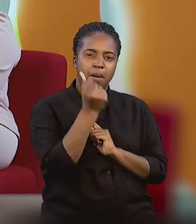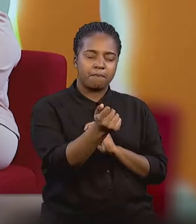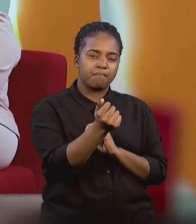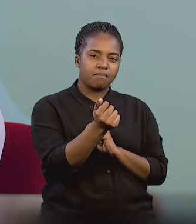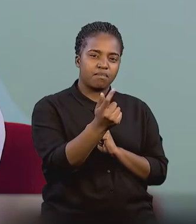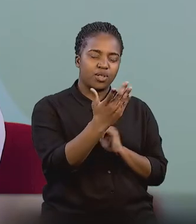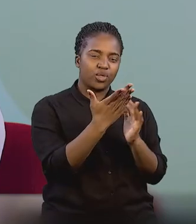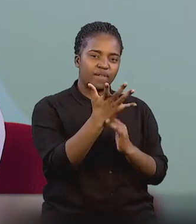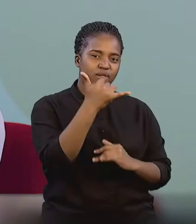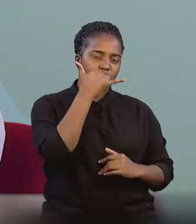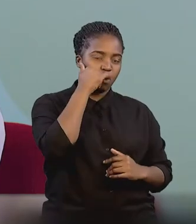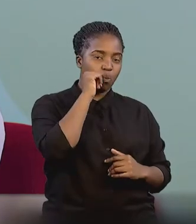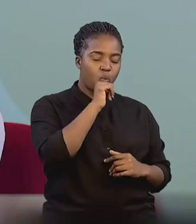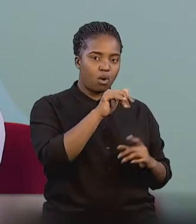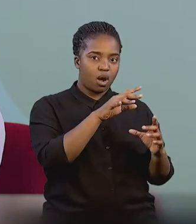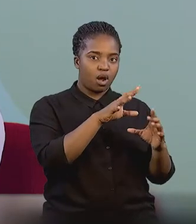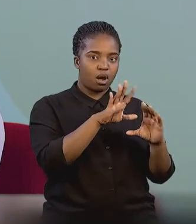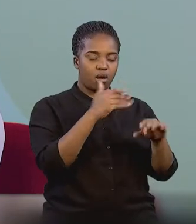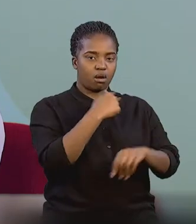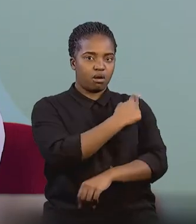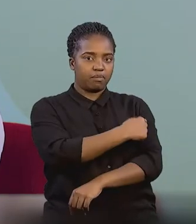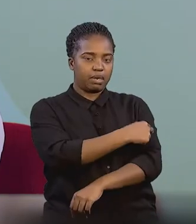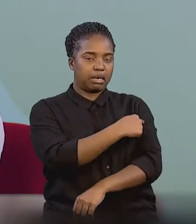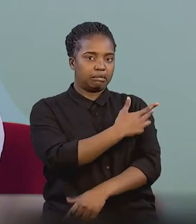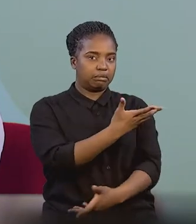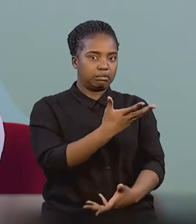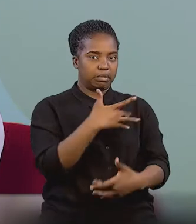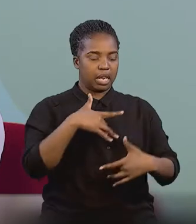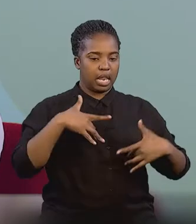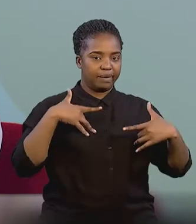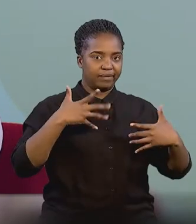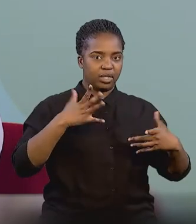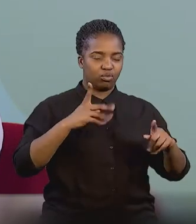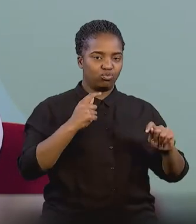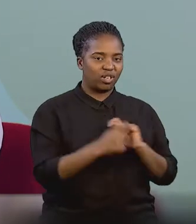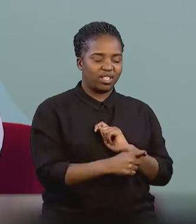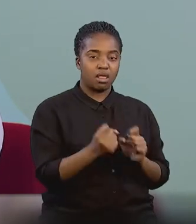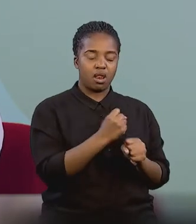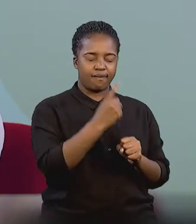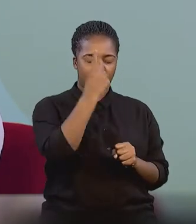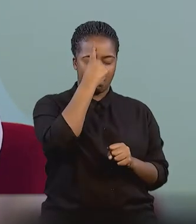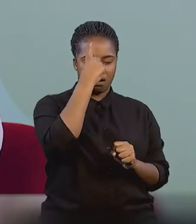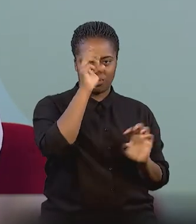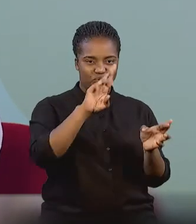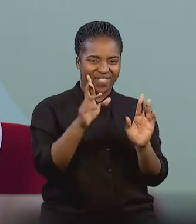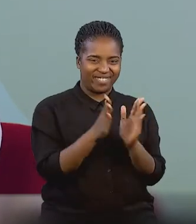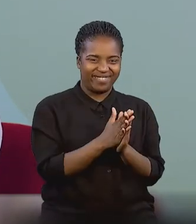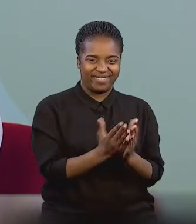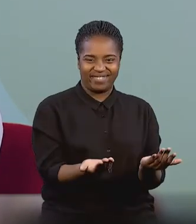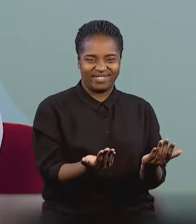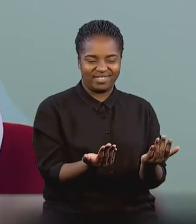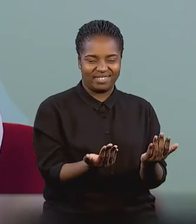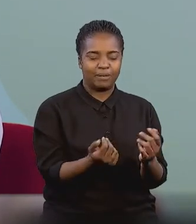matter of a phone call. When GC came out of rehab, we didn't expect how our lives will change. And they don't prepare you for that either.